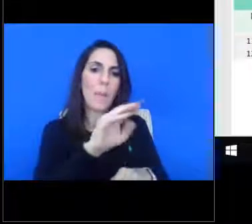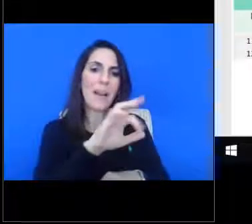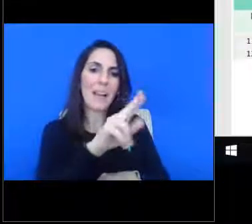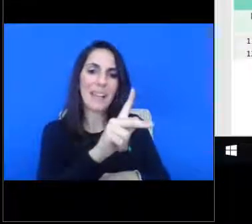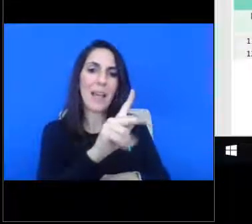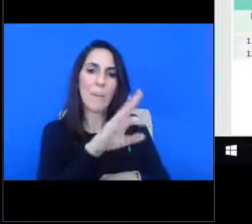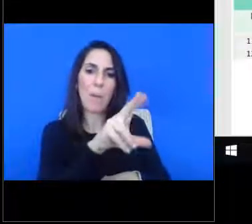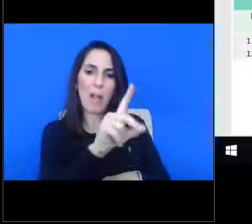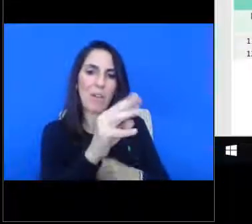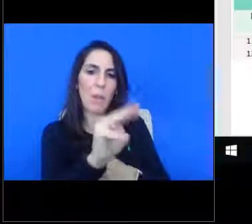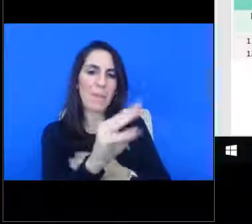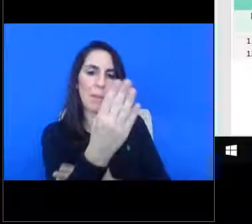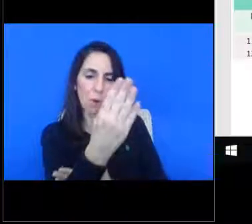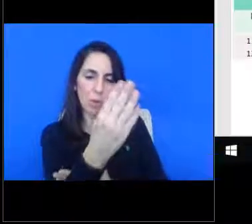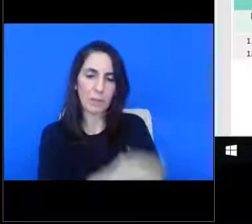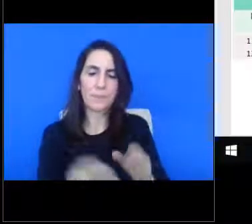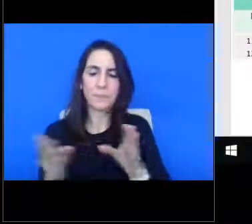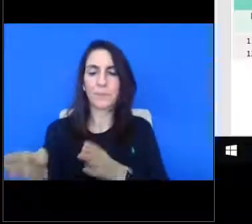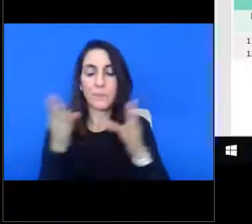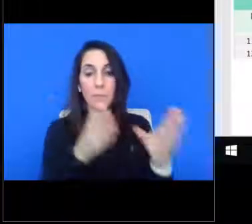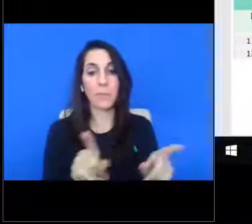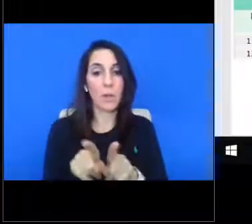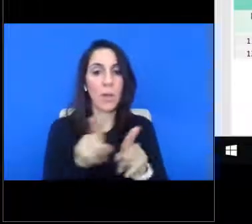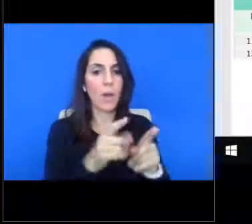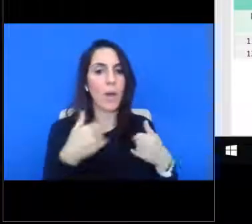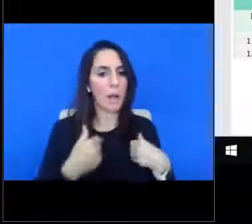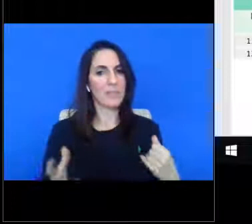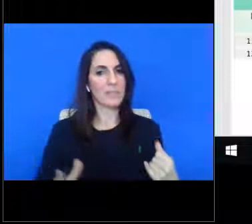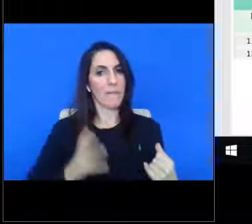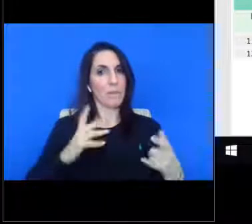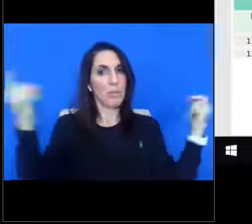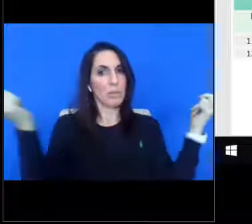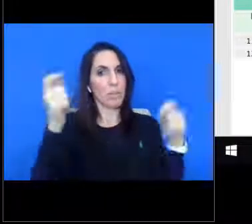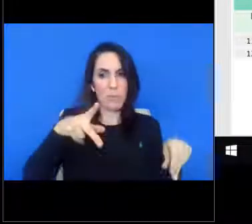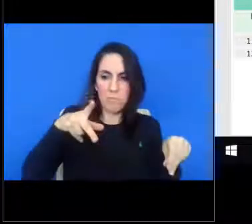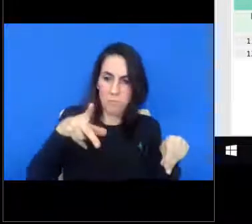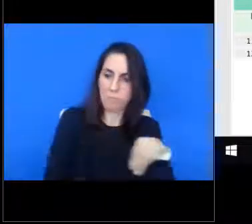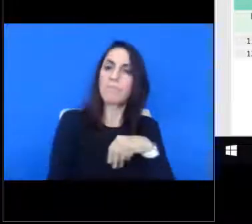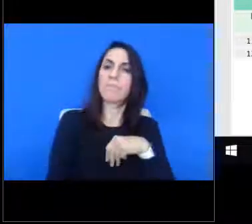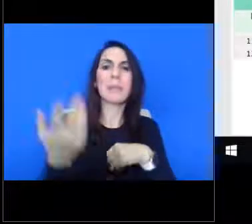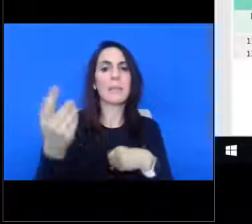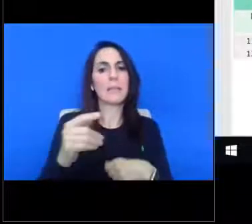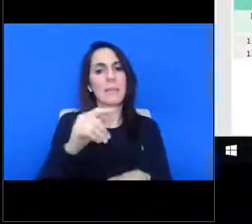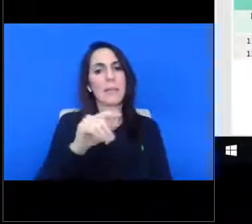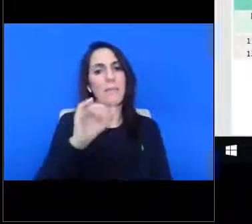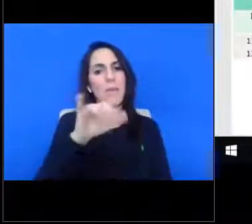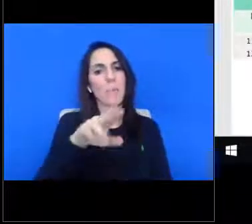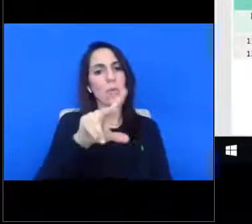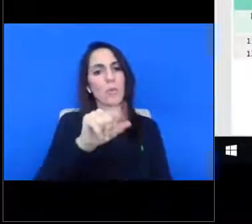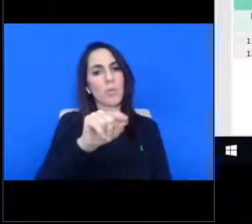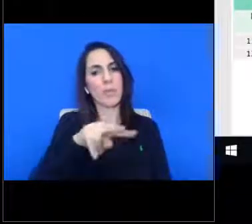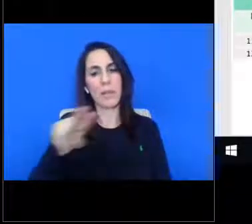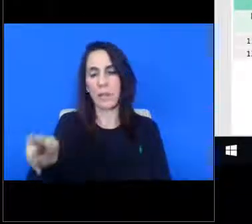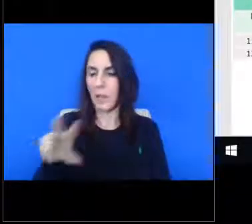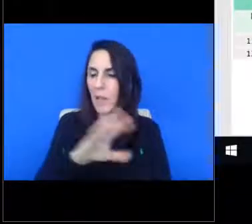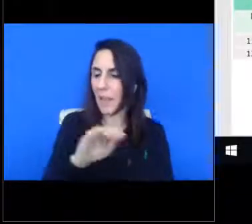Um, they plan on the groundbreaking ceremony sometime in February, 2022. And on behalf of Elizabeth